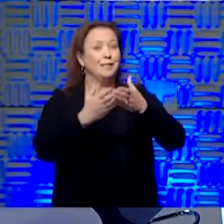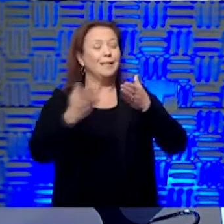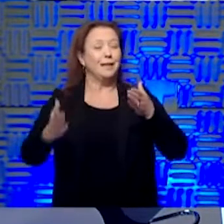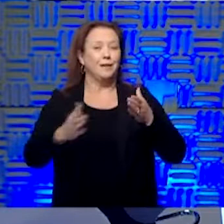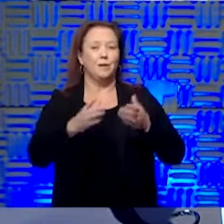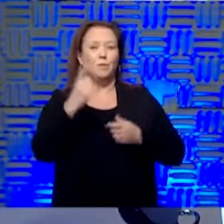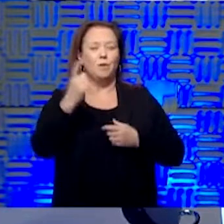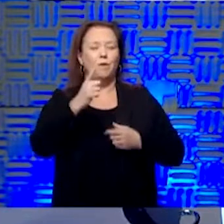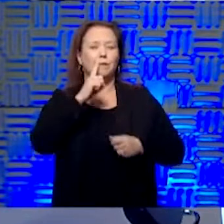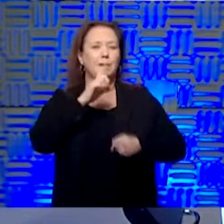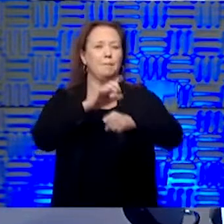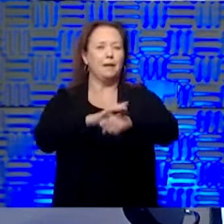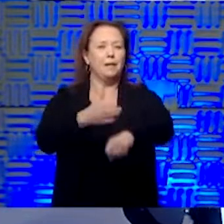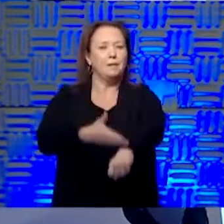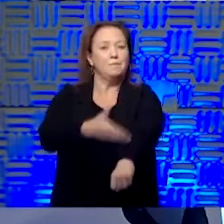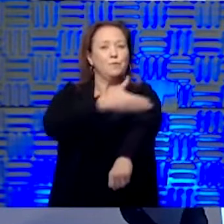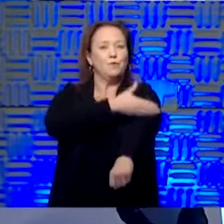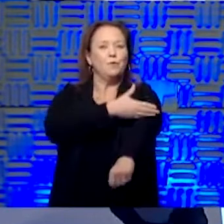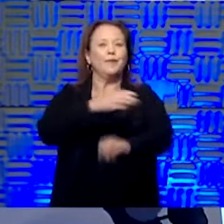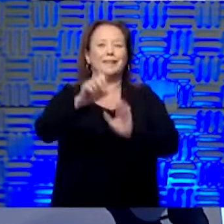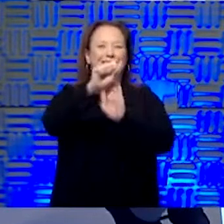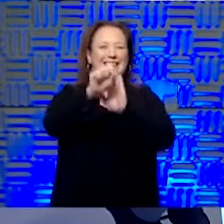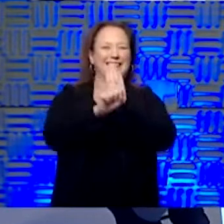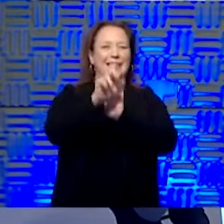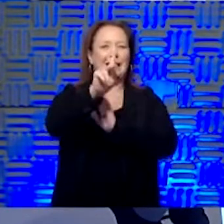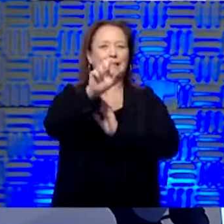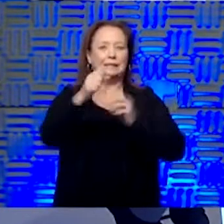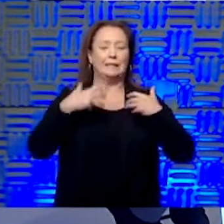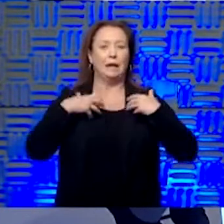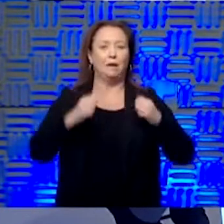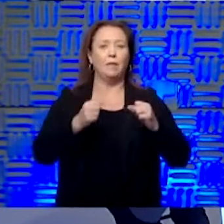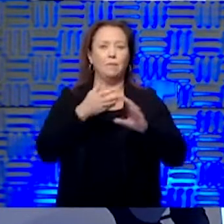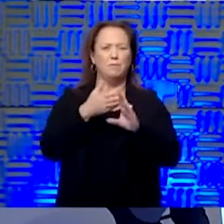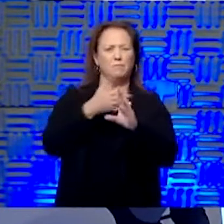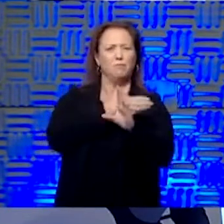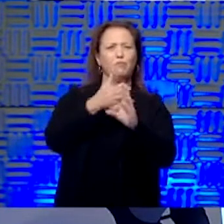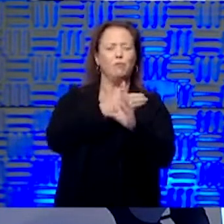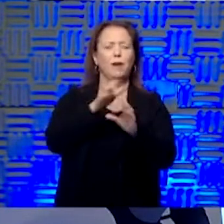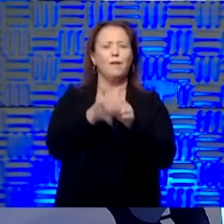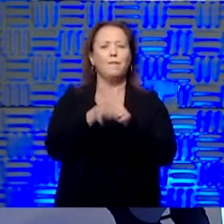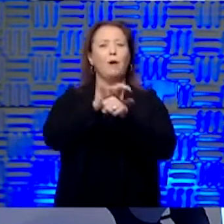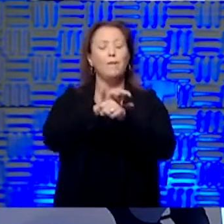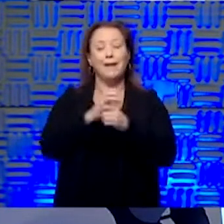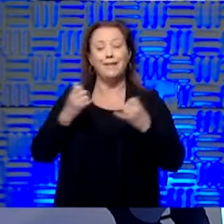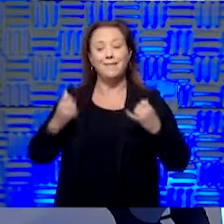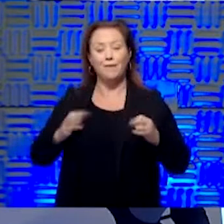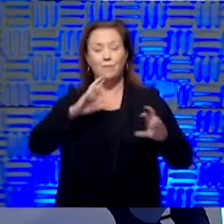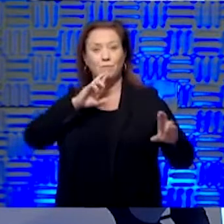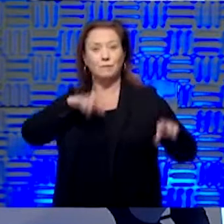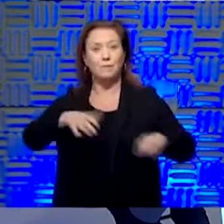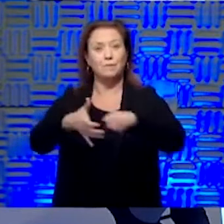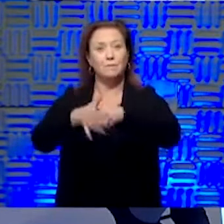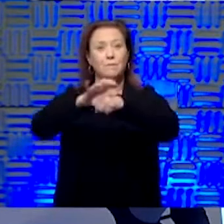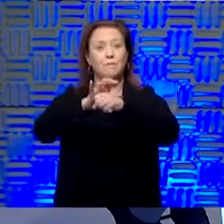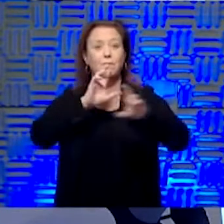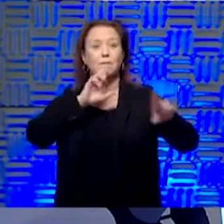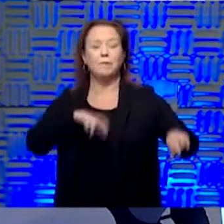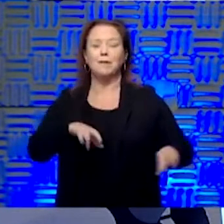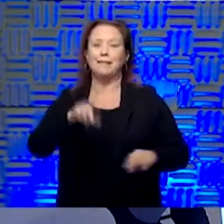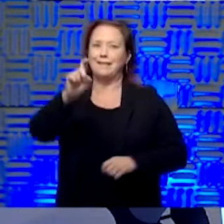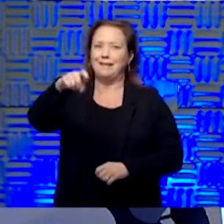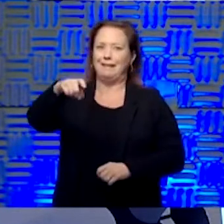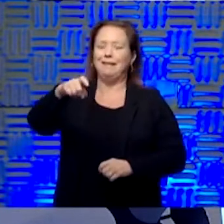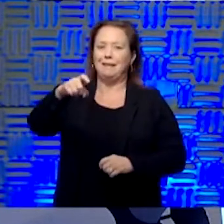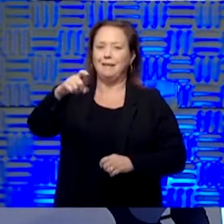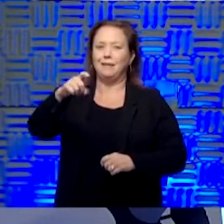we're always committed to improving the health of the state of Kansas, and we've been focused on that pre-COVID. And now, during the COVID response, that need and